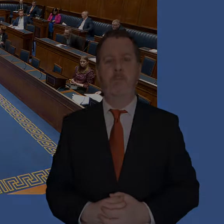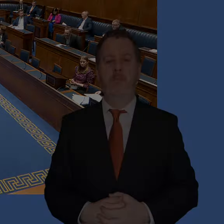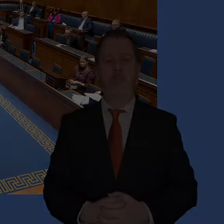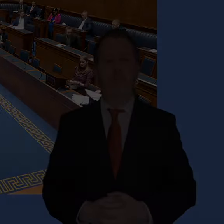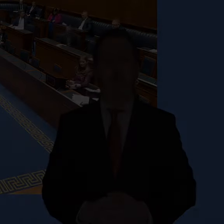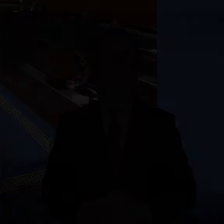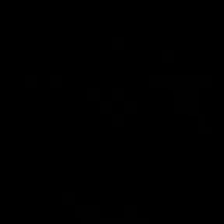That concludes the